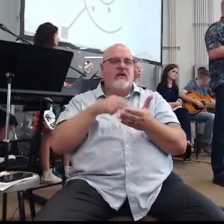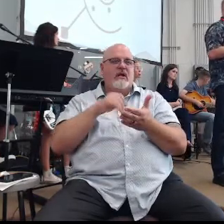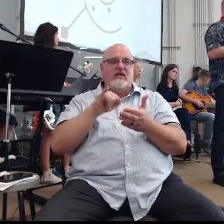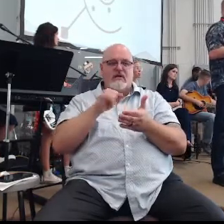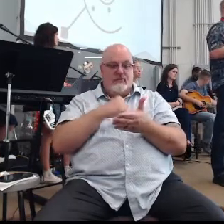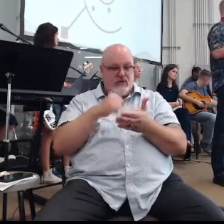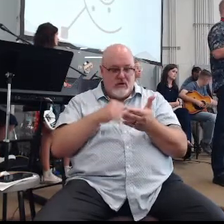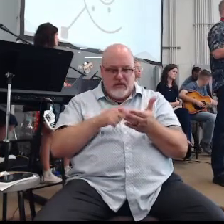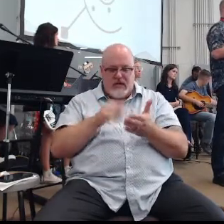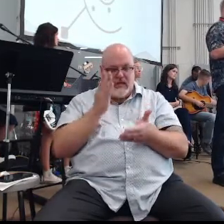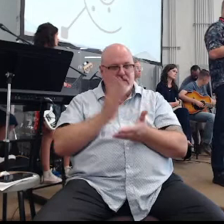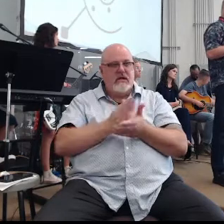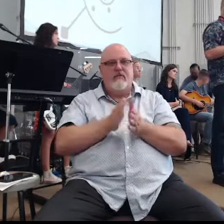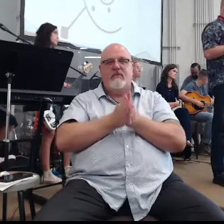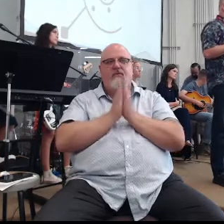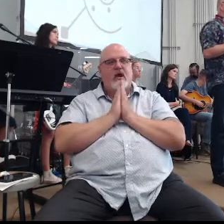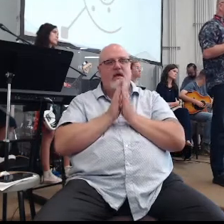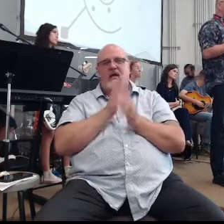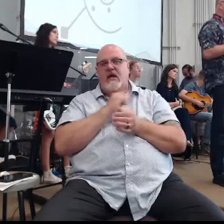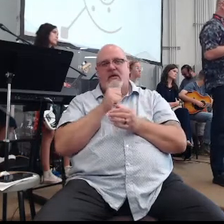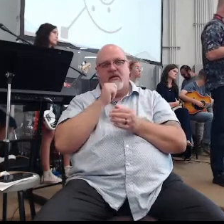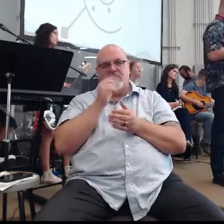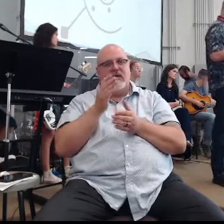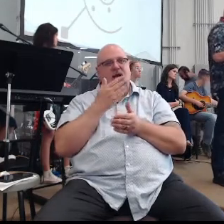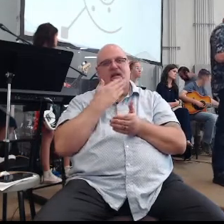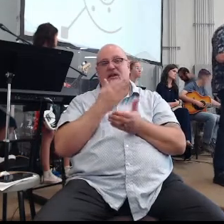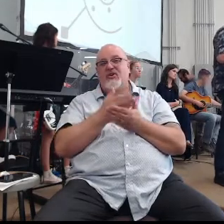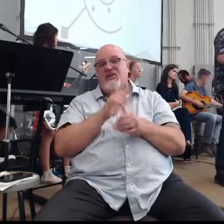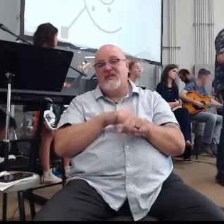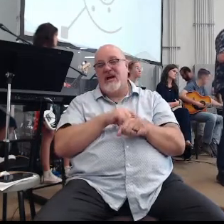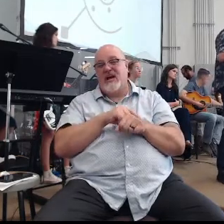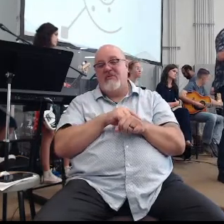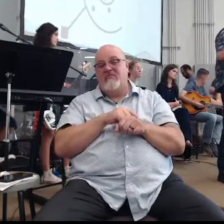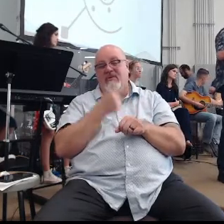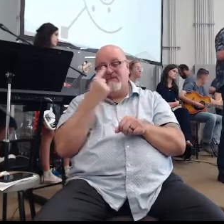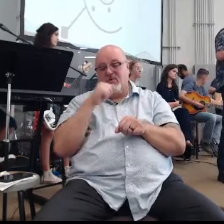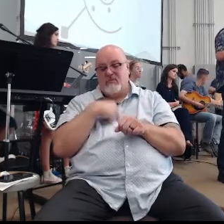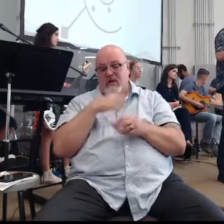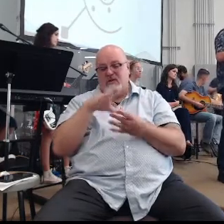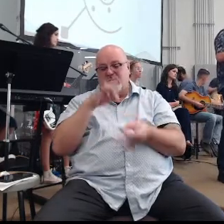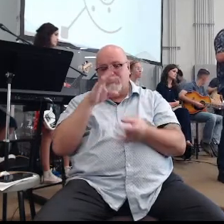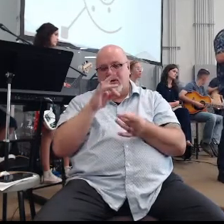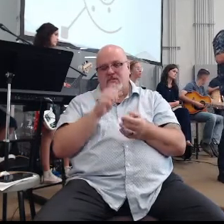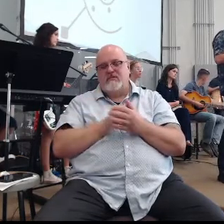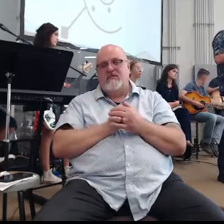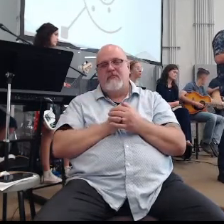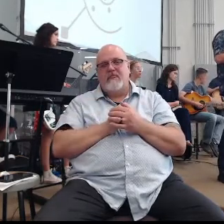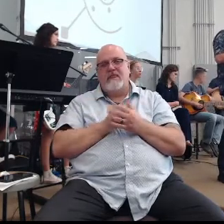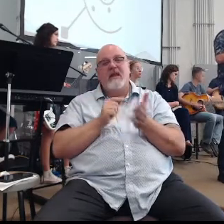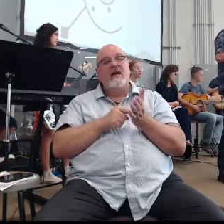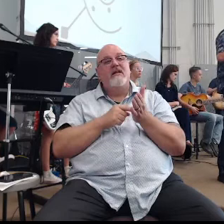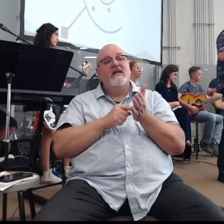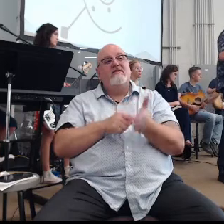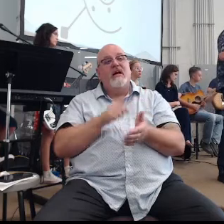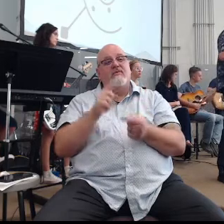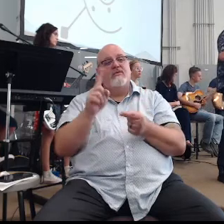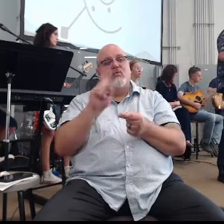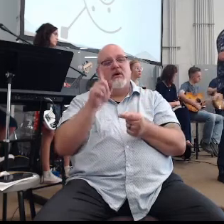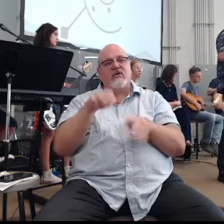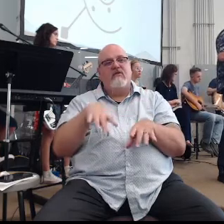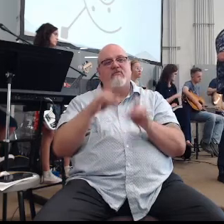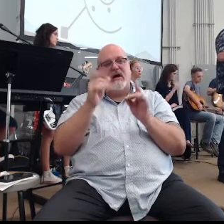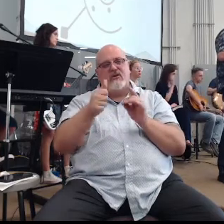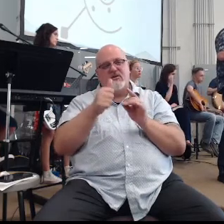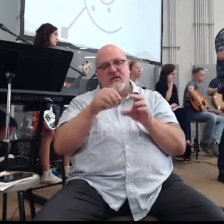I stopped praying and it was not a pleasant time for me spiritually. So that's just an example where you can find yourself in an eddy.